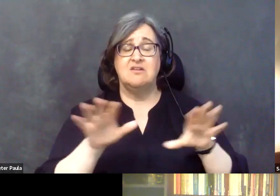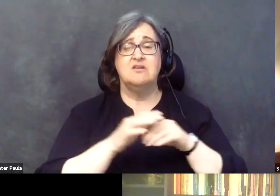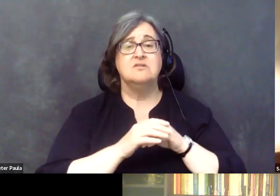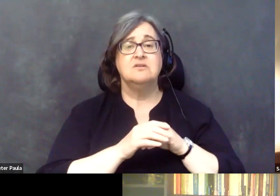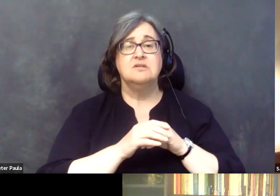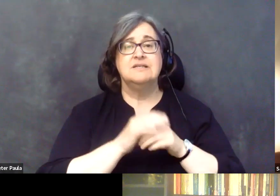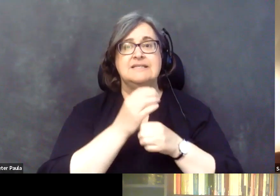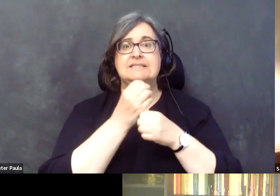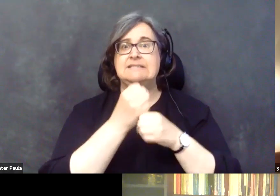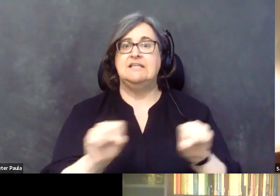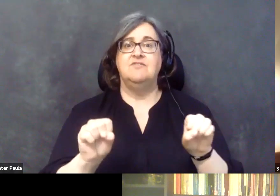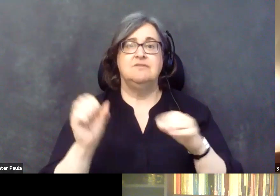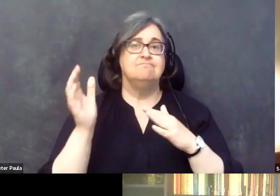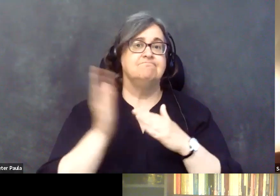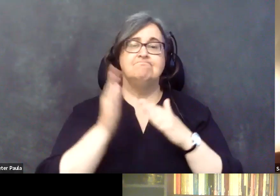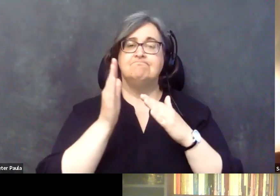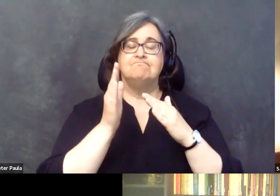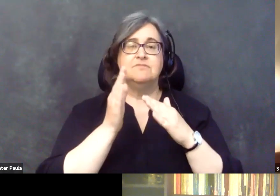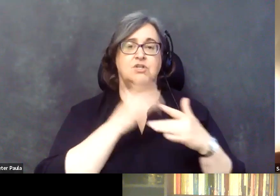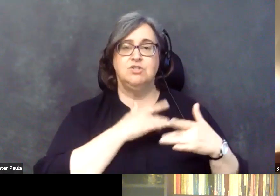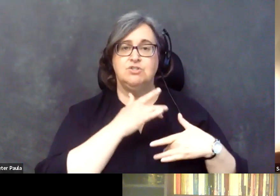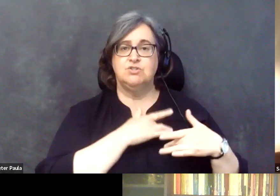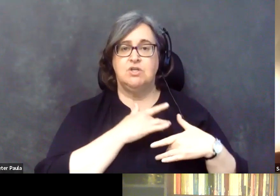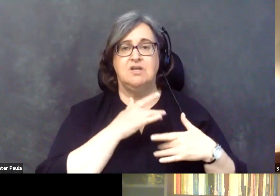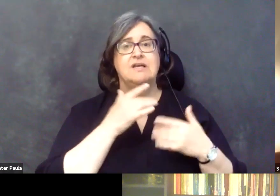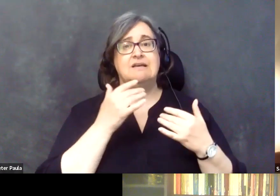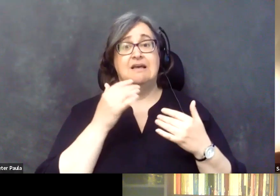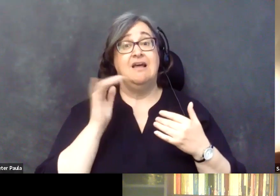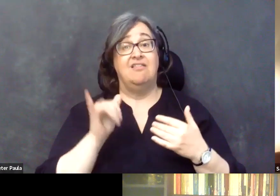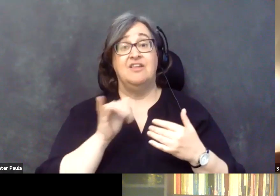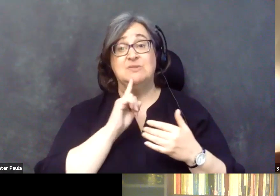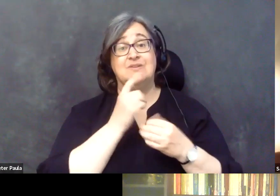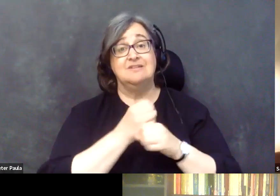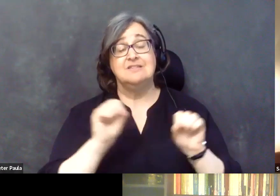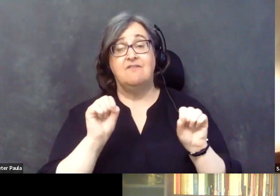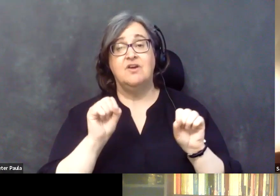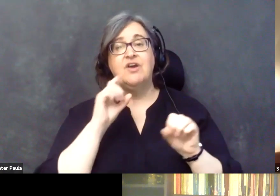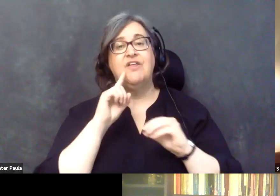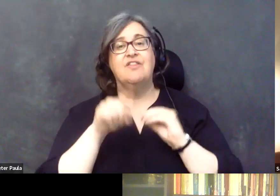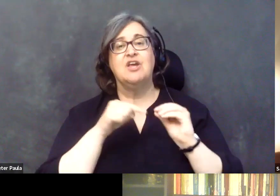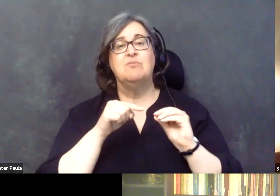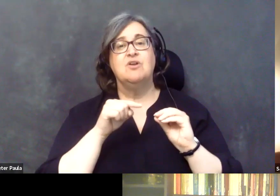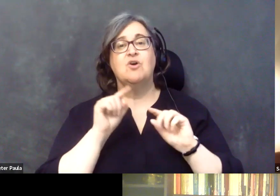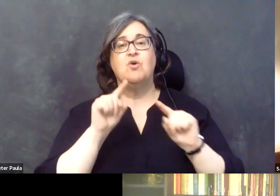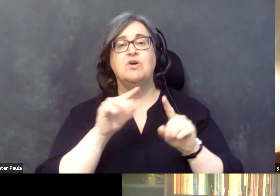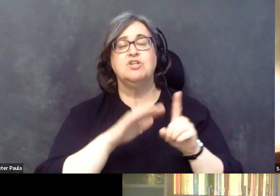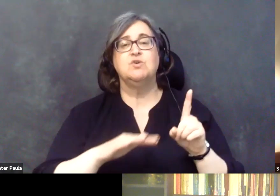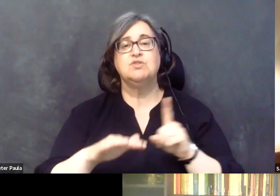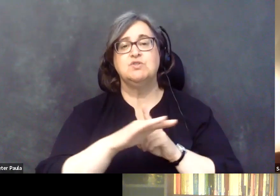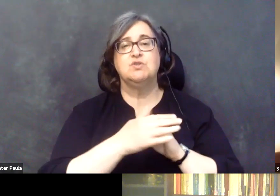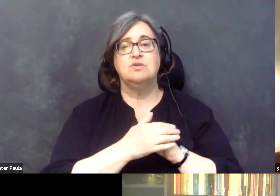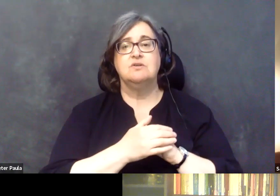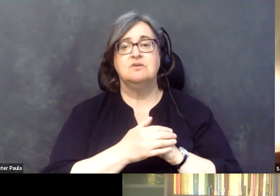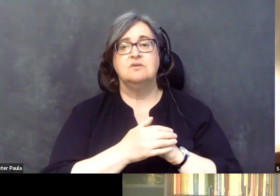big concern, and this is a very safe tool. Think about, you know, going to a setting and the